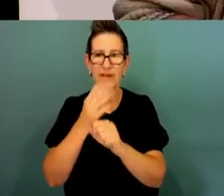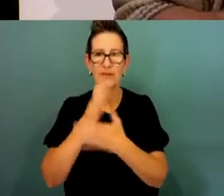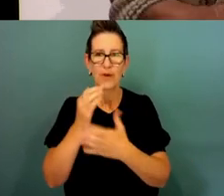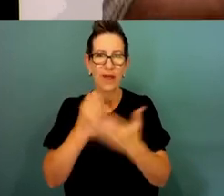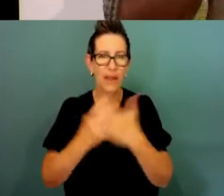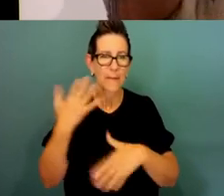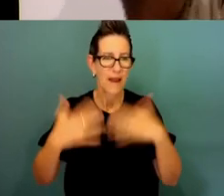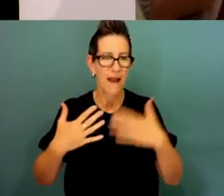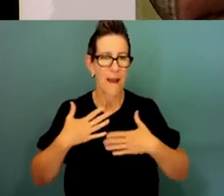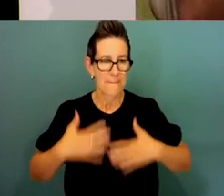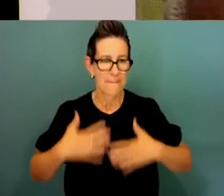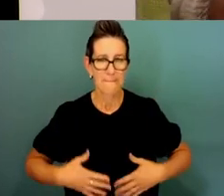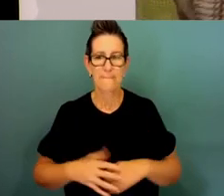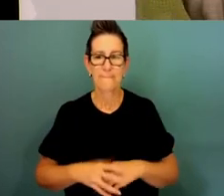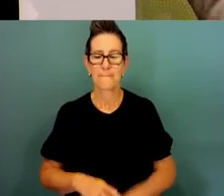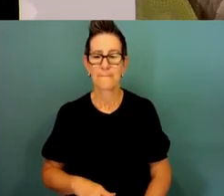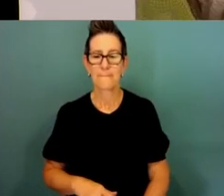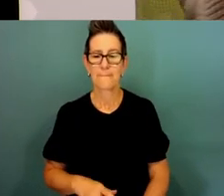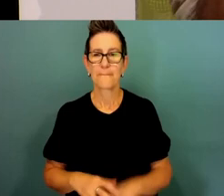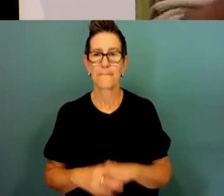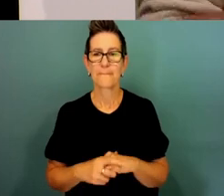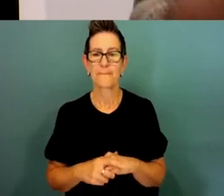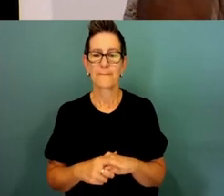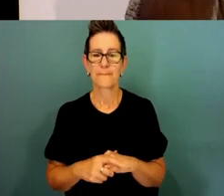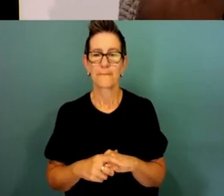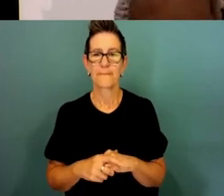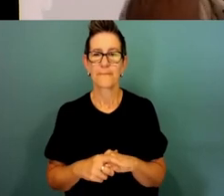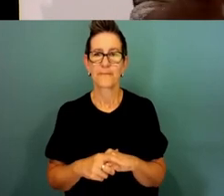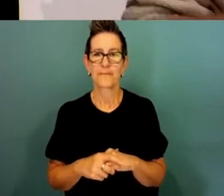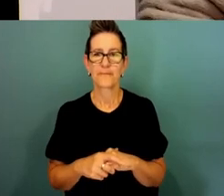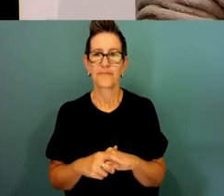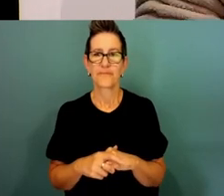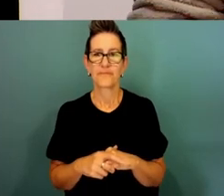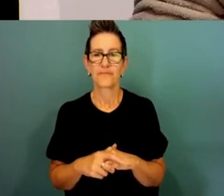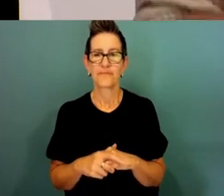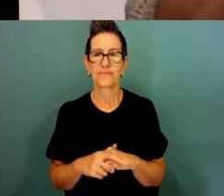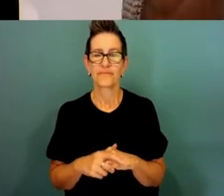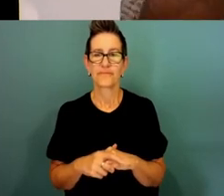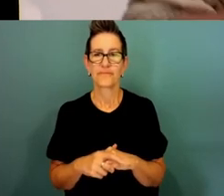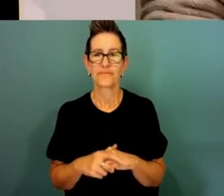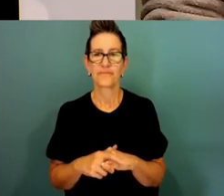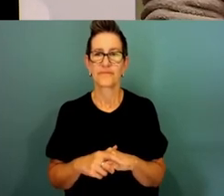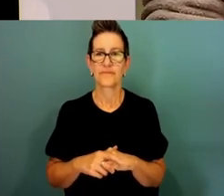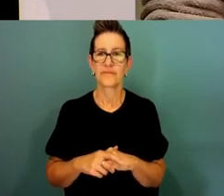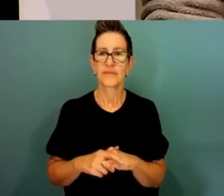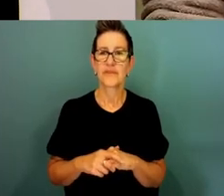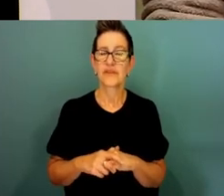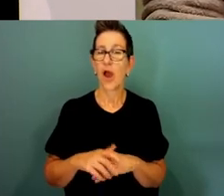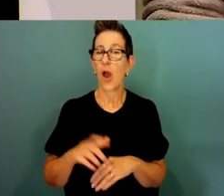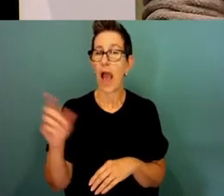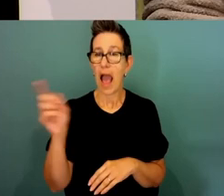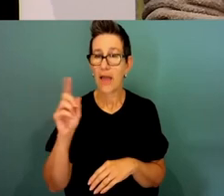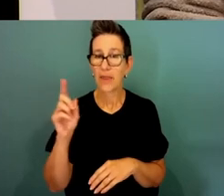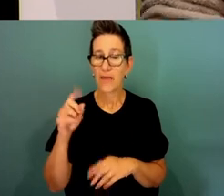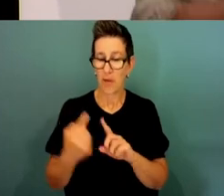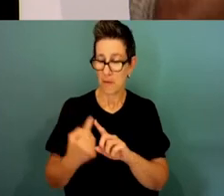At this very moment, our ancestral spirits are going around to everybody present, looking at your auras, making sure there's no bad spirit that might be